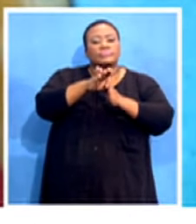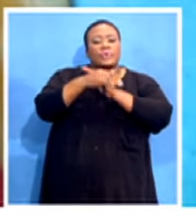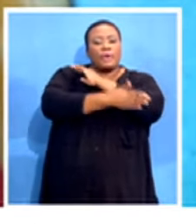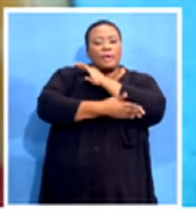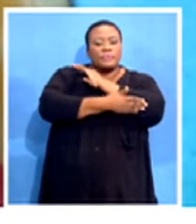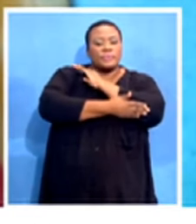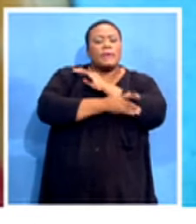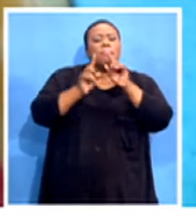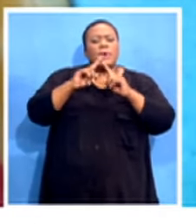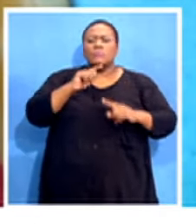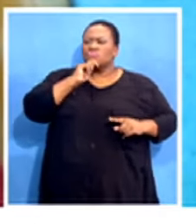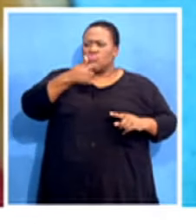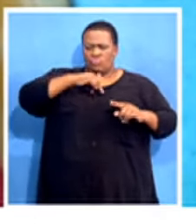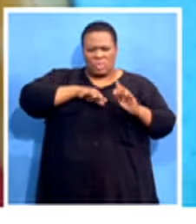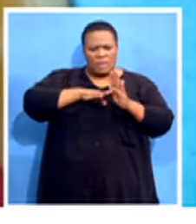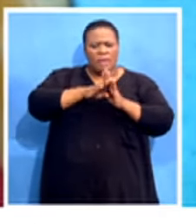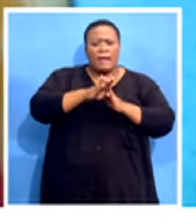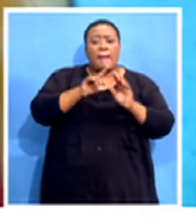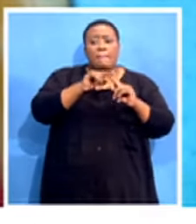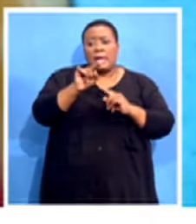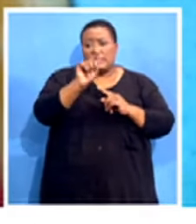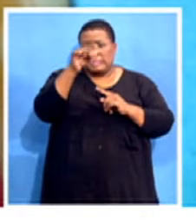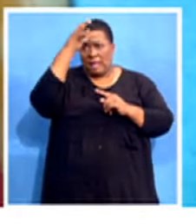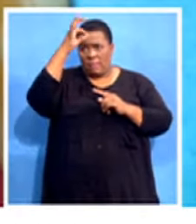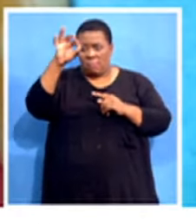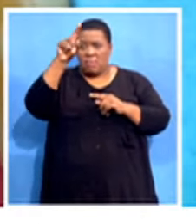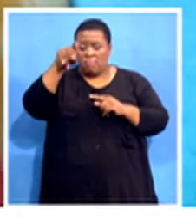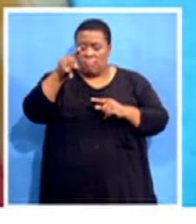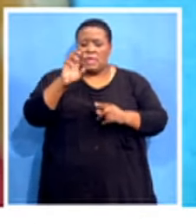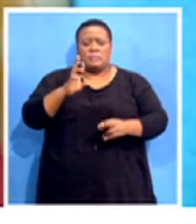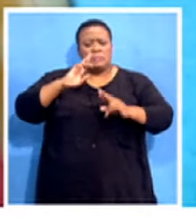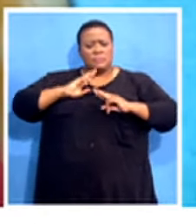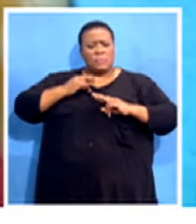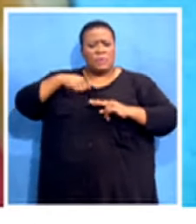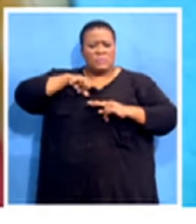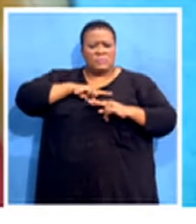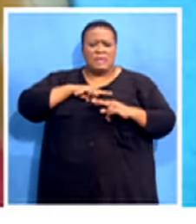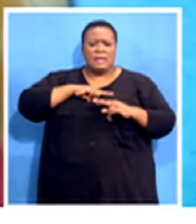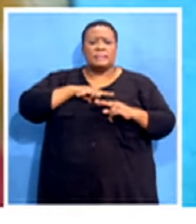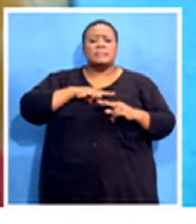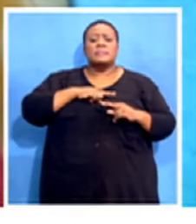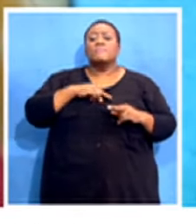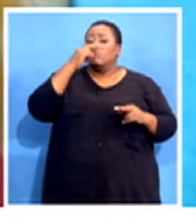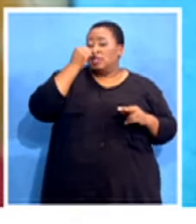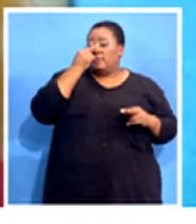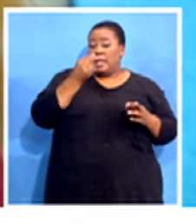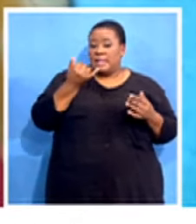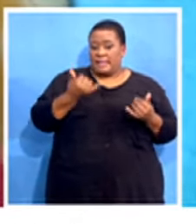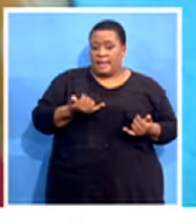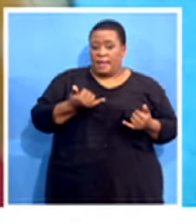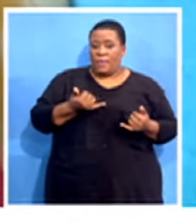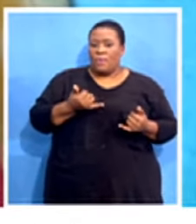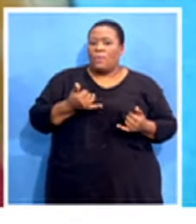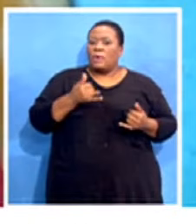the employer does not come back and take us seriously in this regard. It is funny for now that employer has taken us